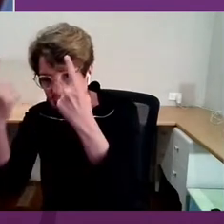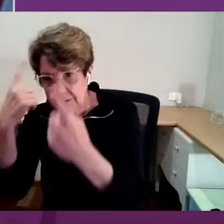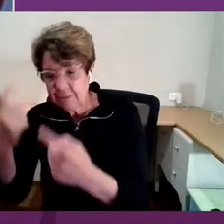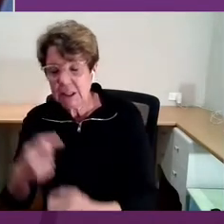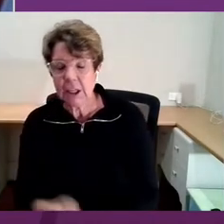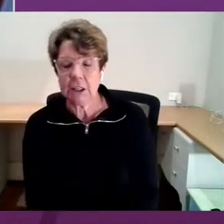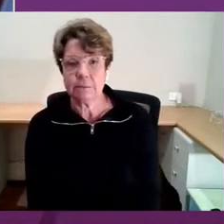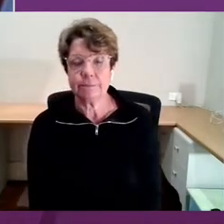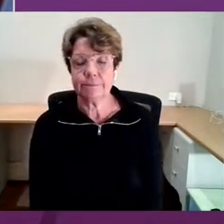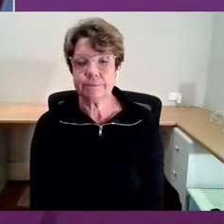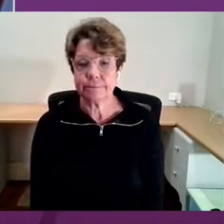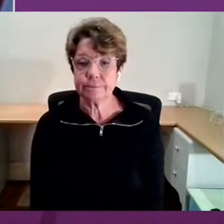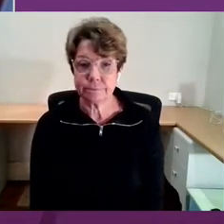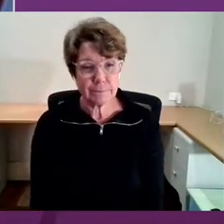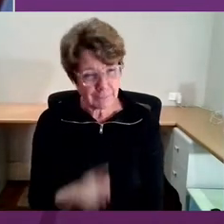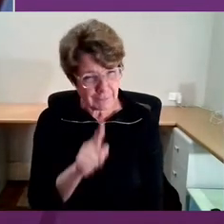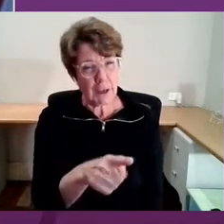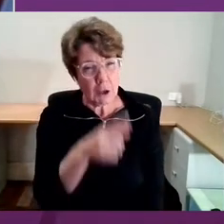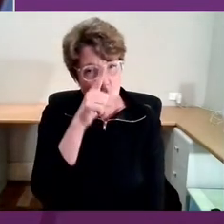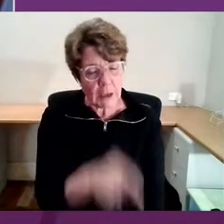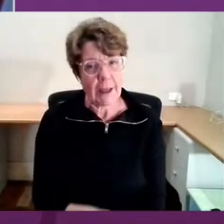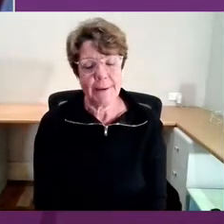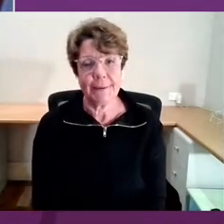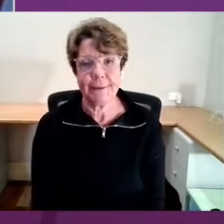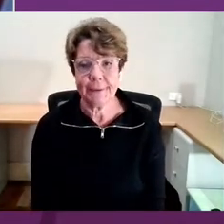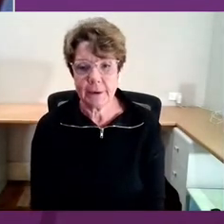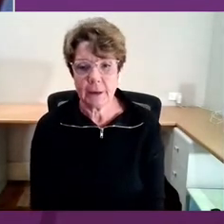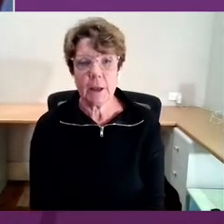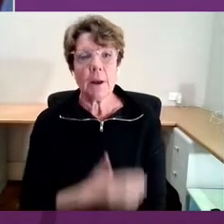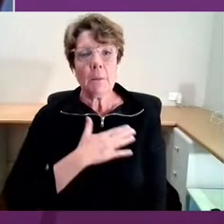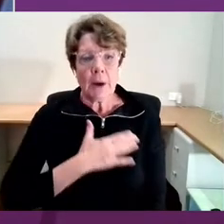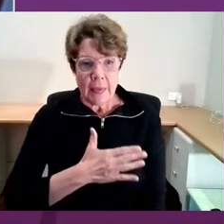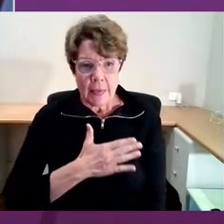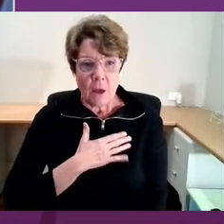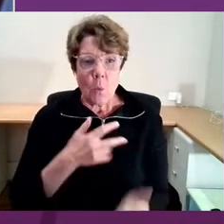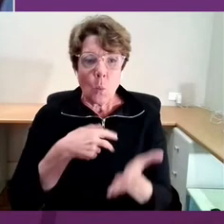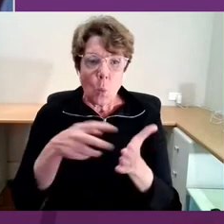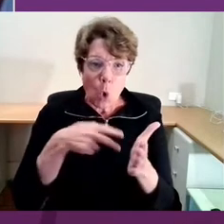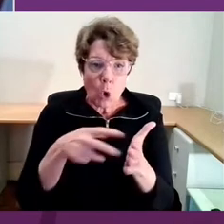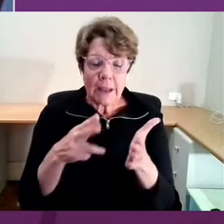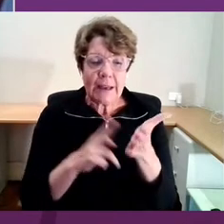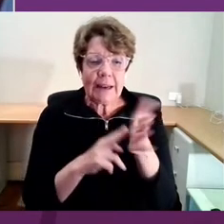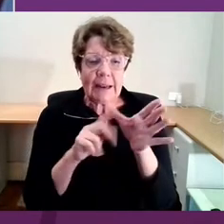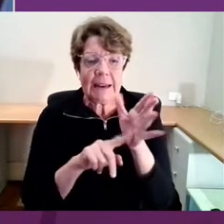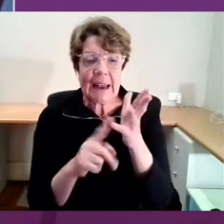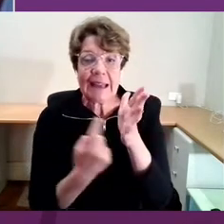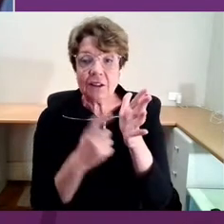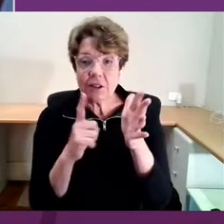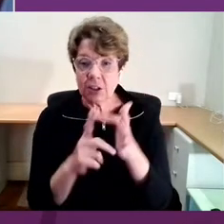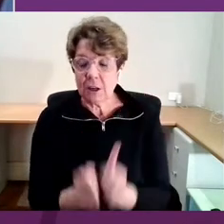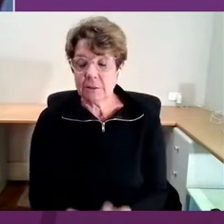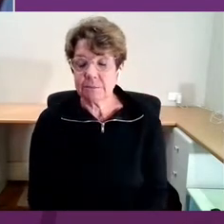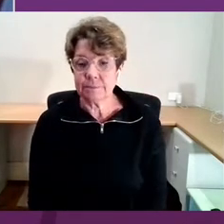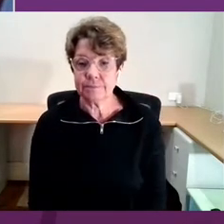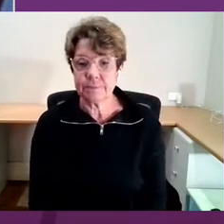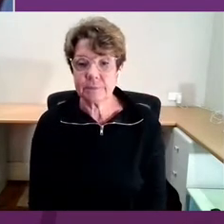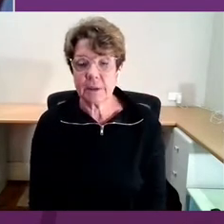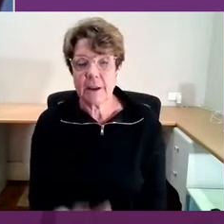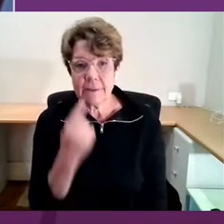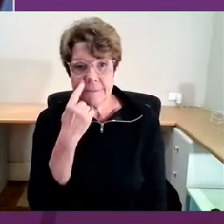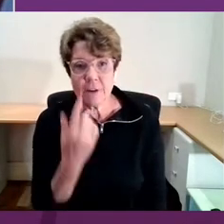You've got this, you know, take a breath, walk in nature, find somebody to care.